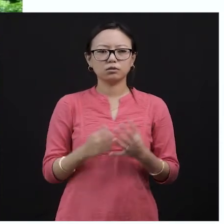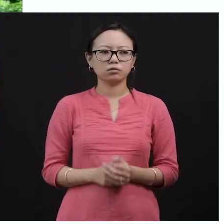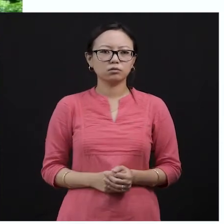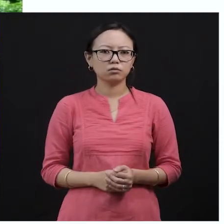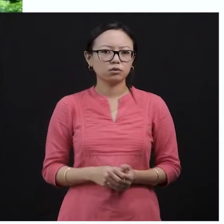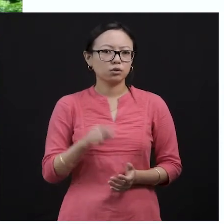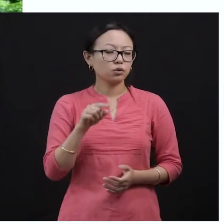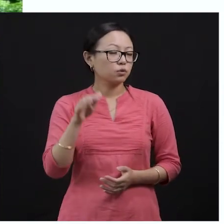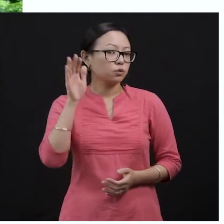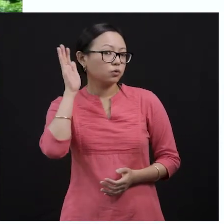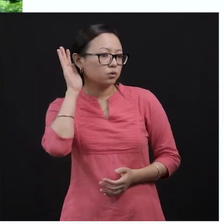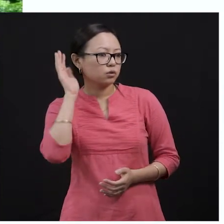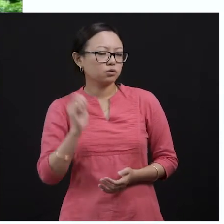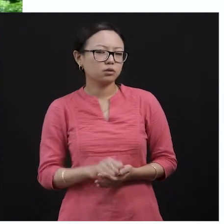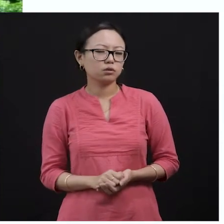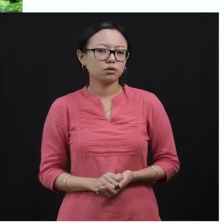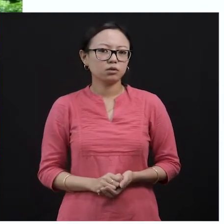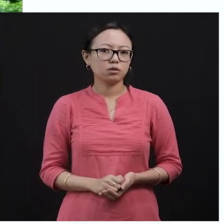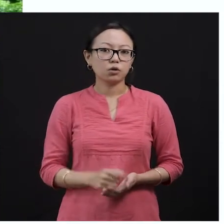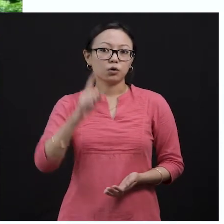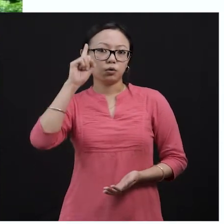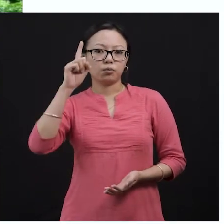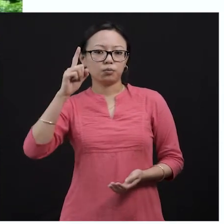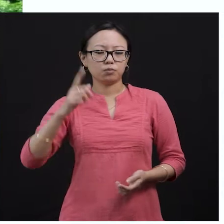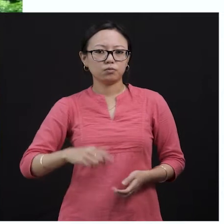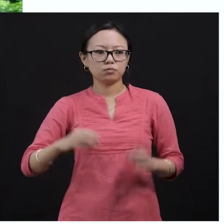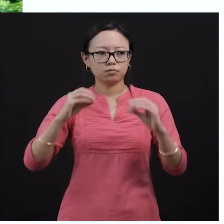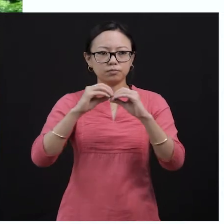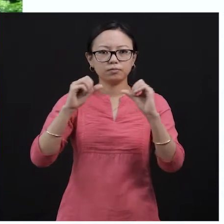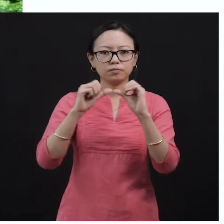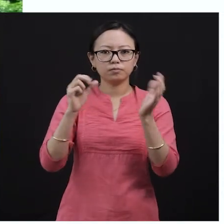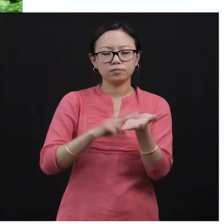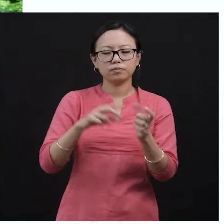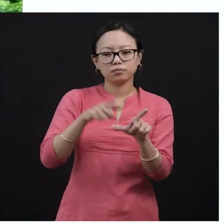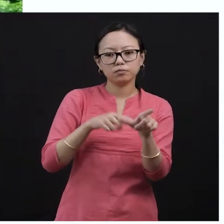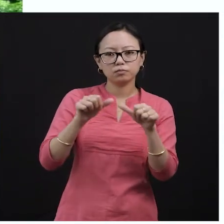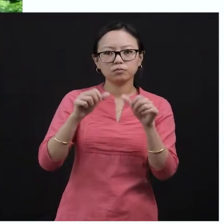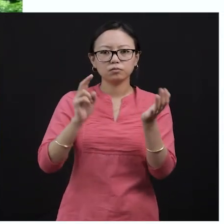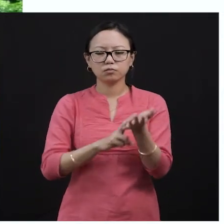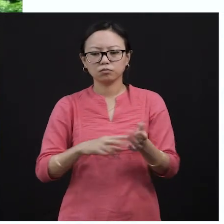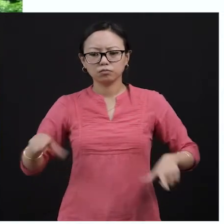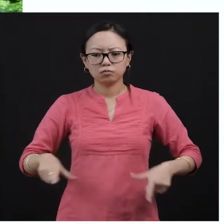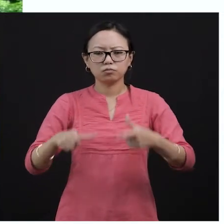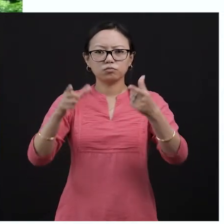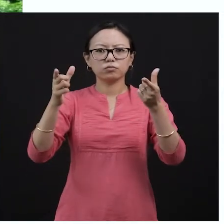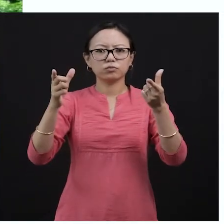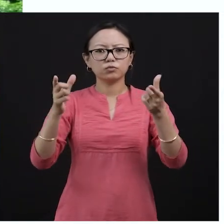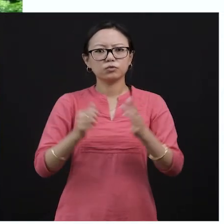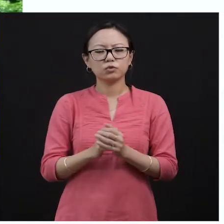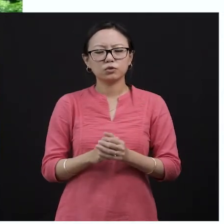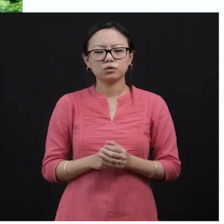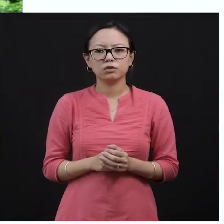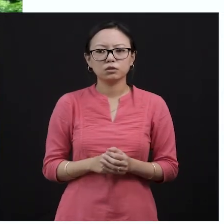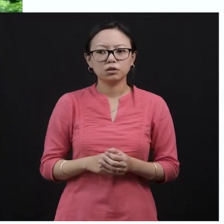tree can turn into a forest? A single banyan tree can turn into a forest. Why? Because from every branch,